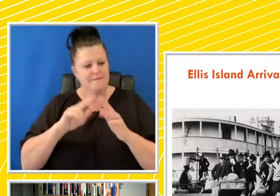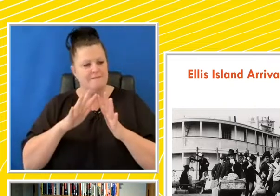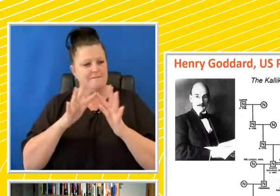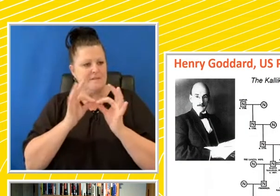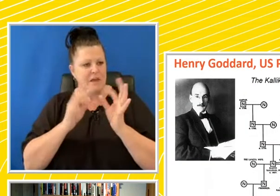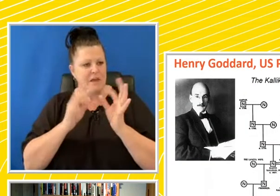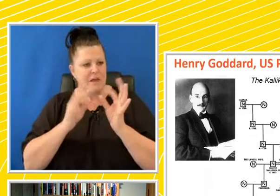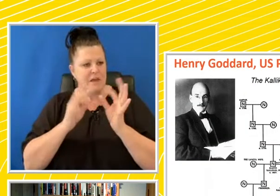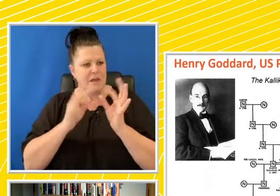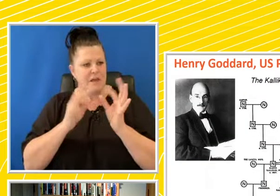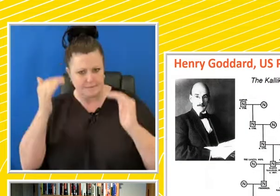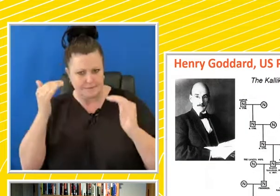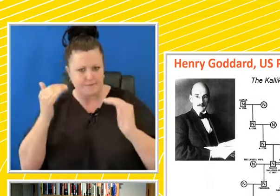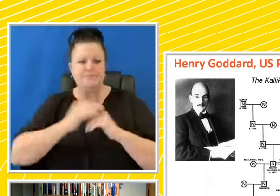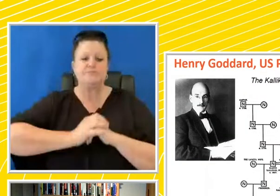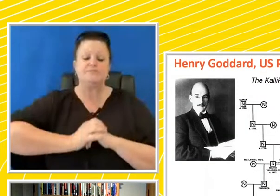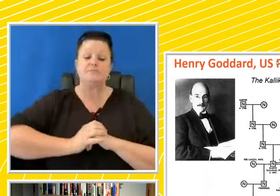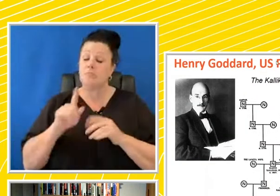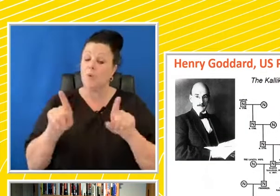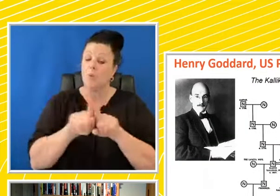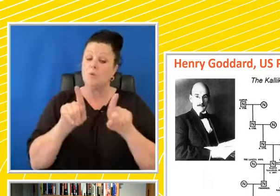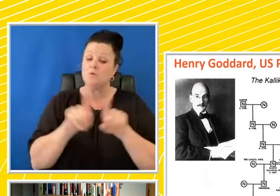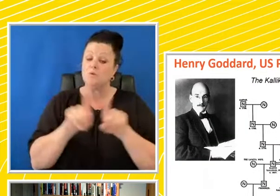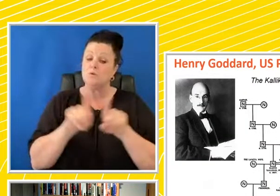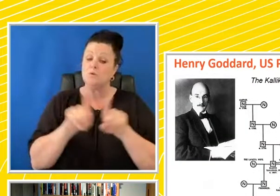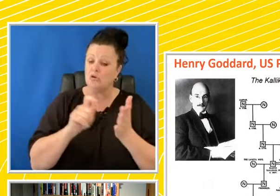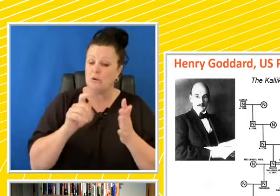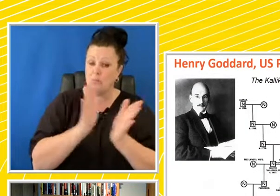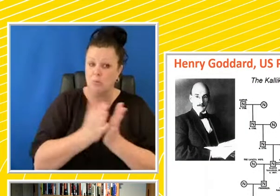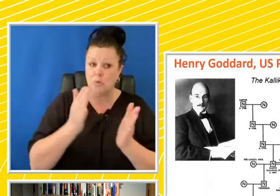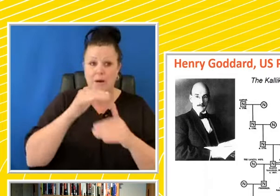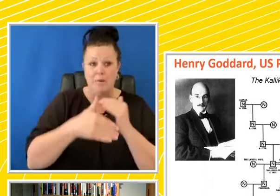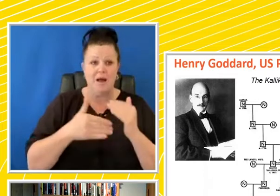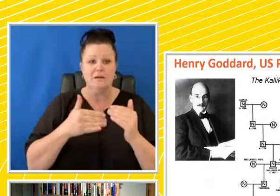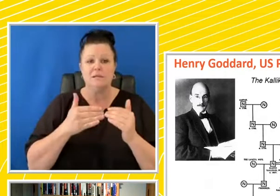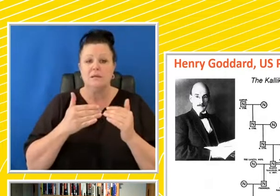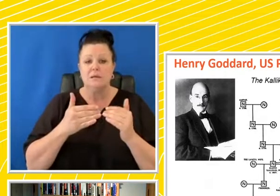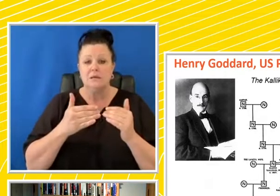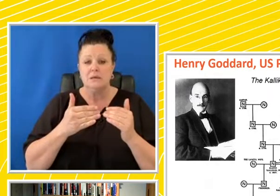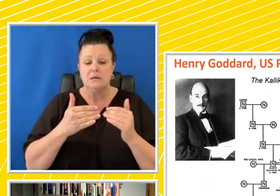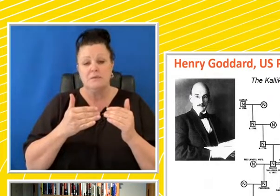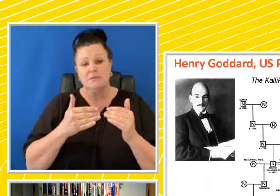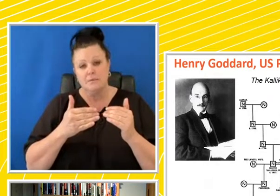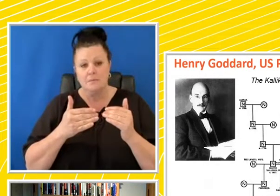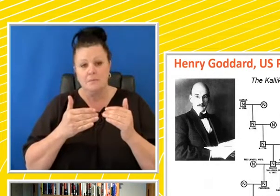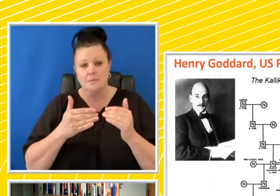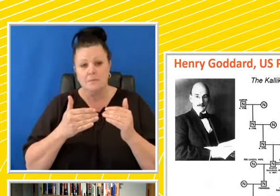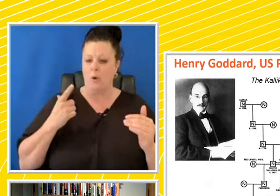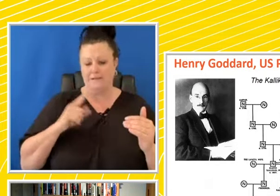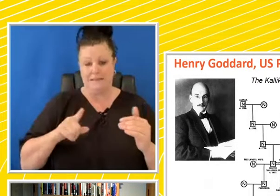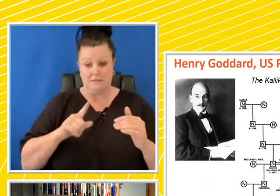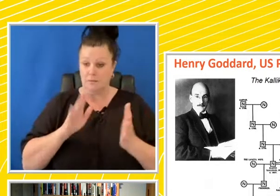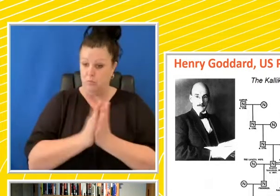And he also wrote this important study, this book, important in the fact that this was widely